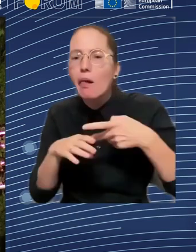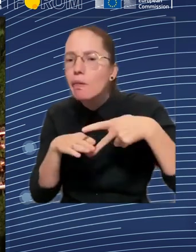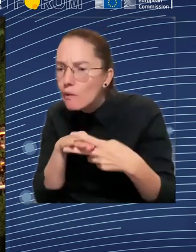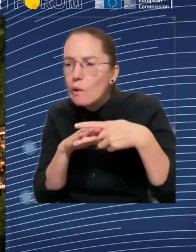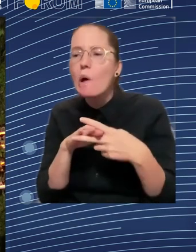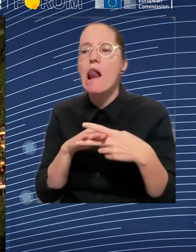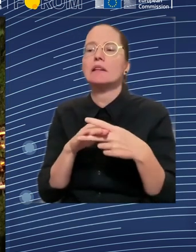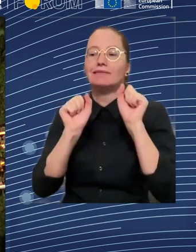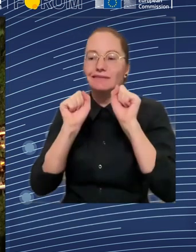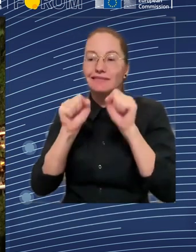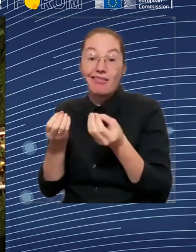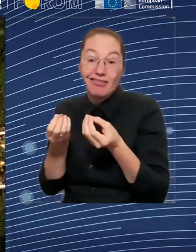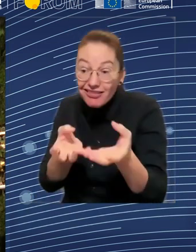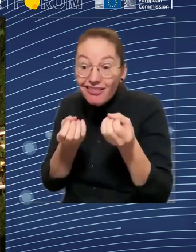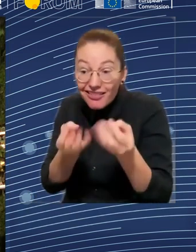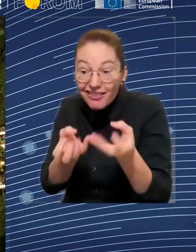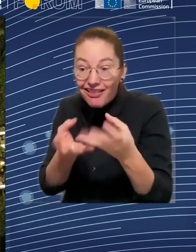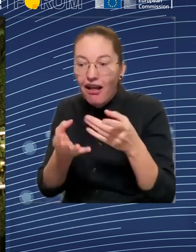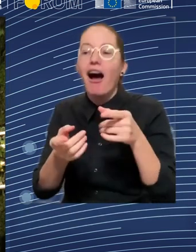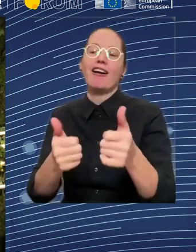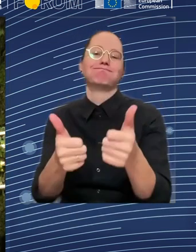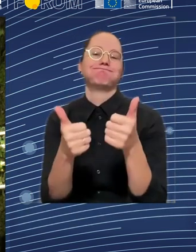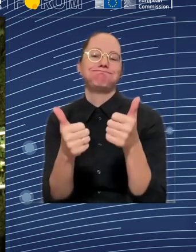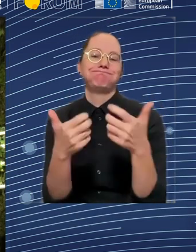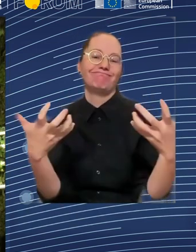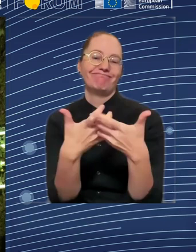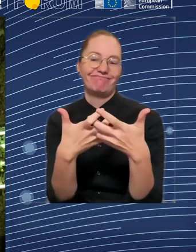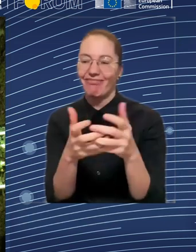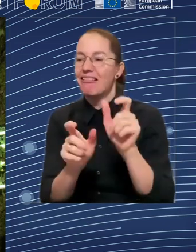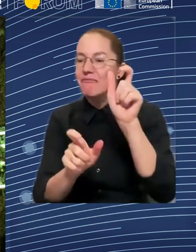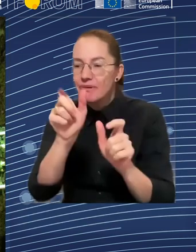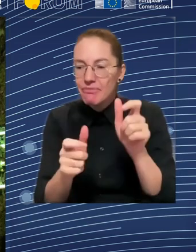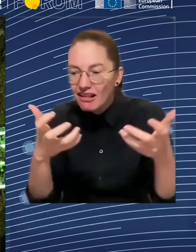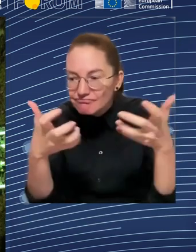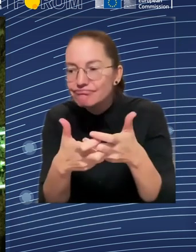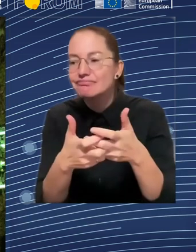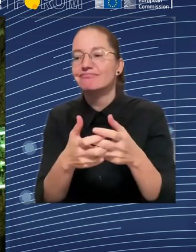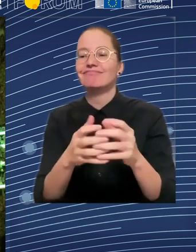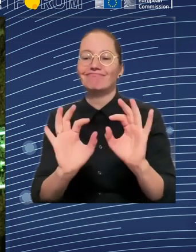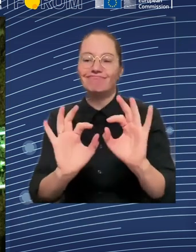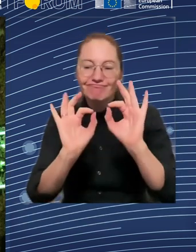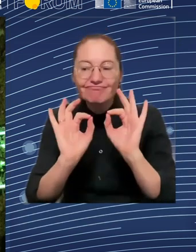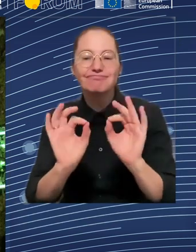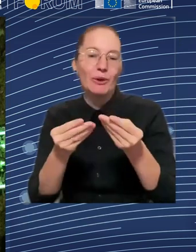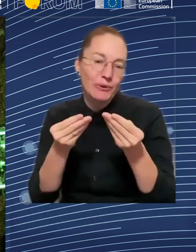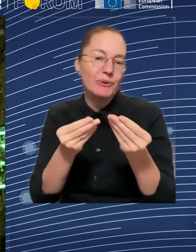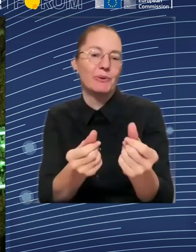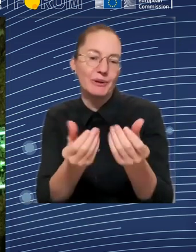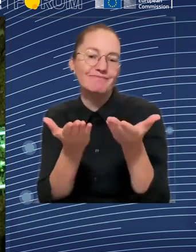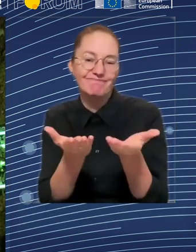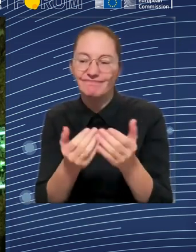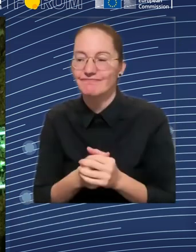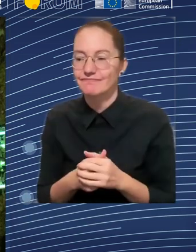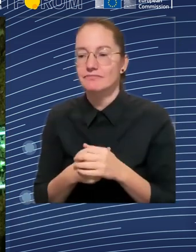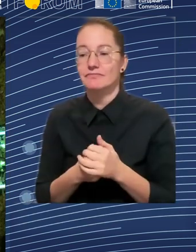will definitely contribute to the European aspect of these endeavors. And I think the majority of